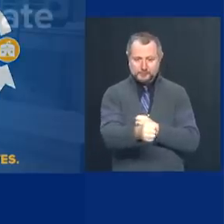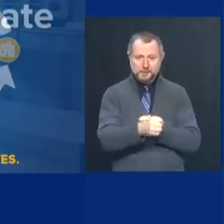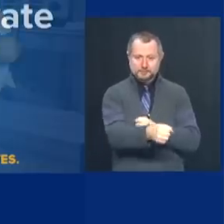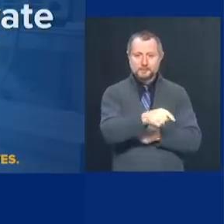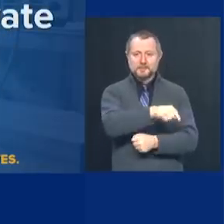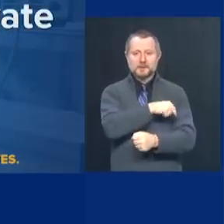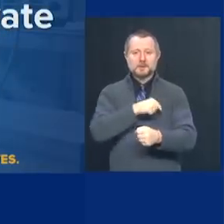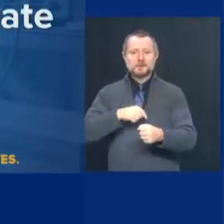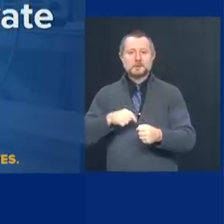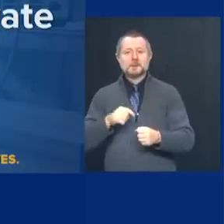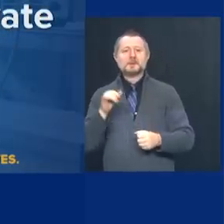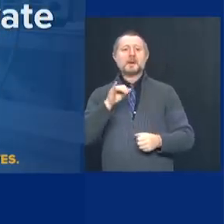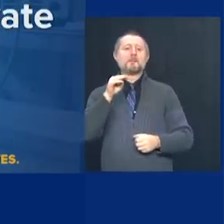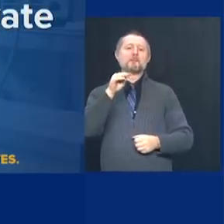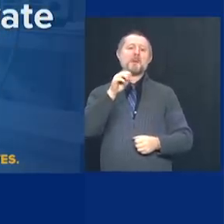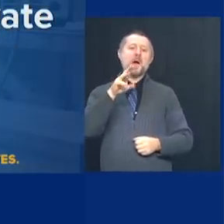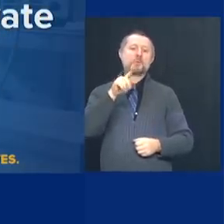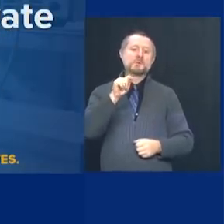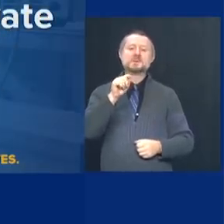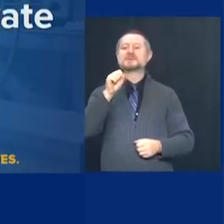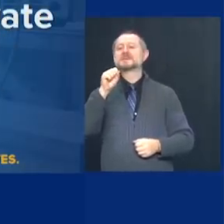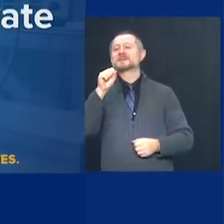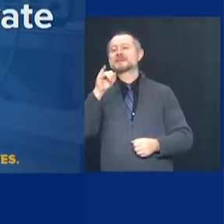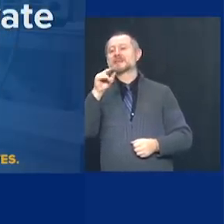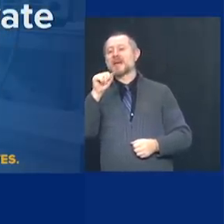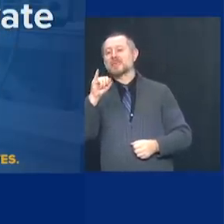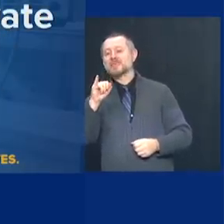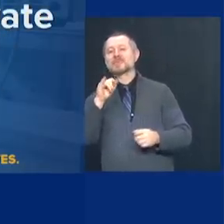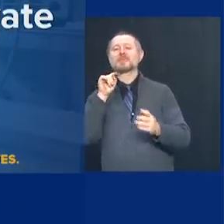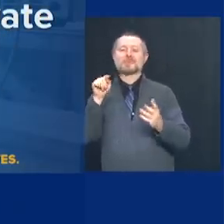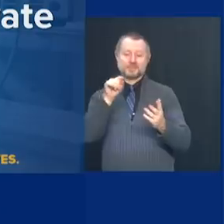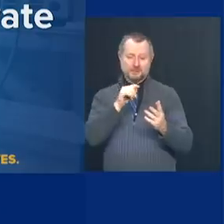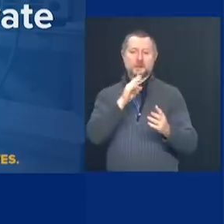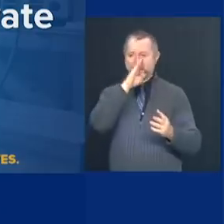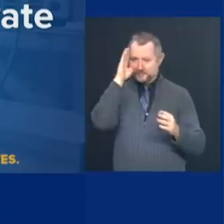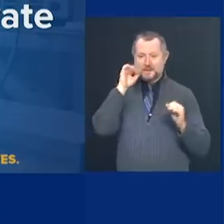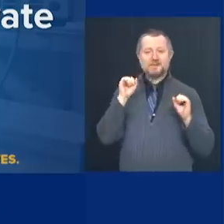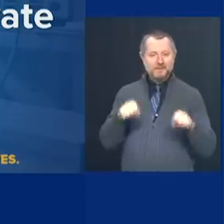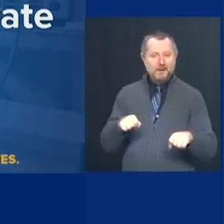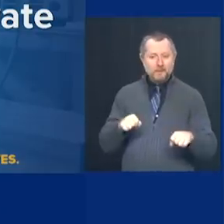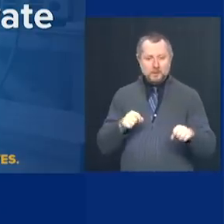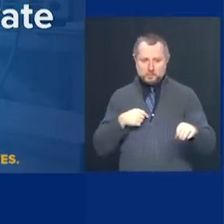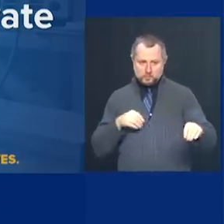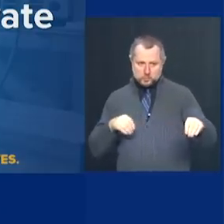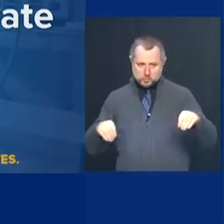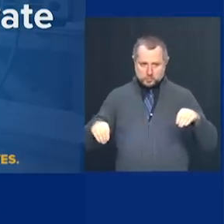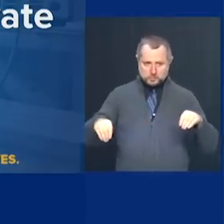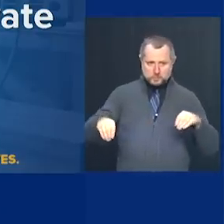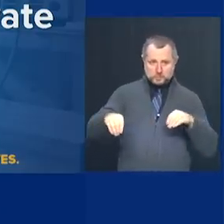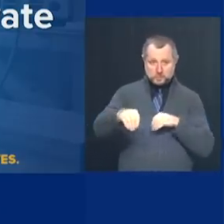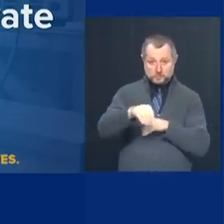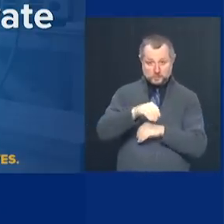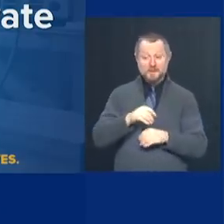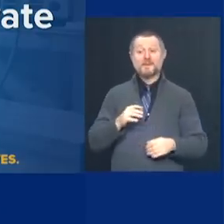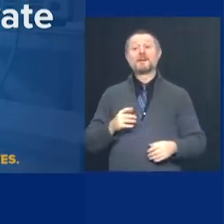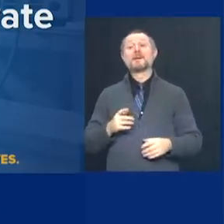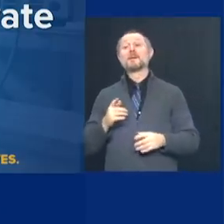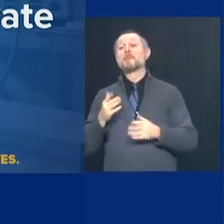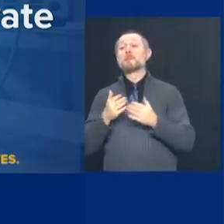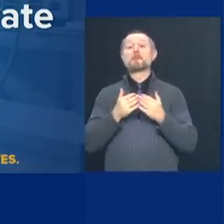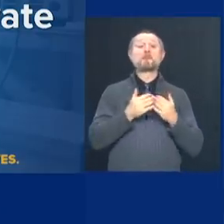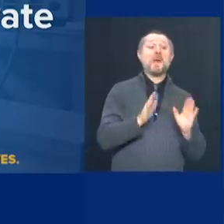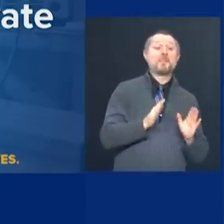hospital. And then we actually have the capacity to shift between public and private